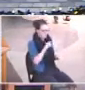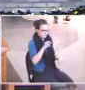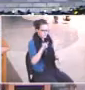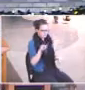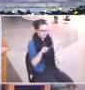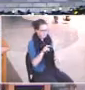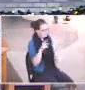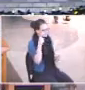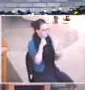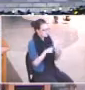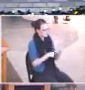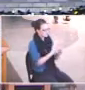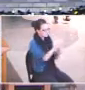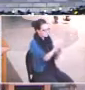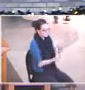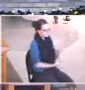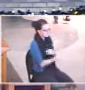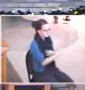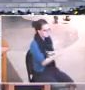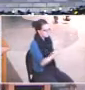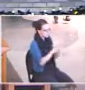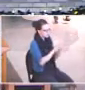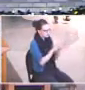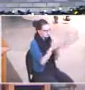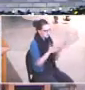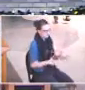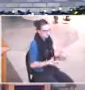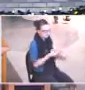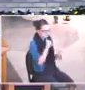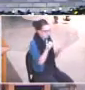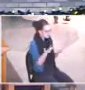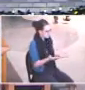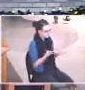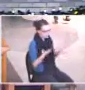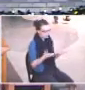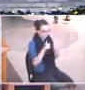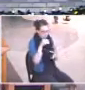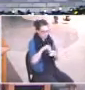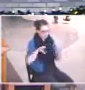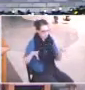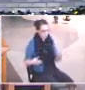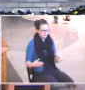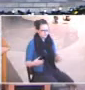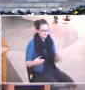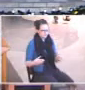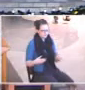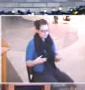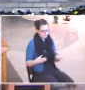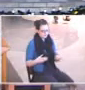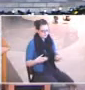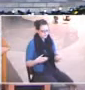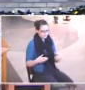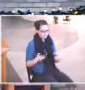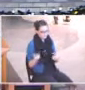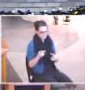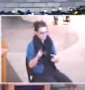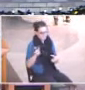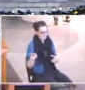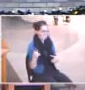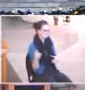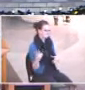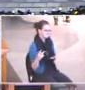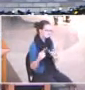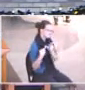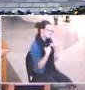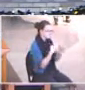that Jesus is missing. Well, he's not in our group here. And so they turned around and they rushed back